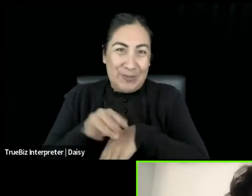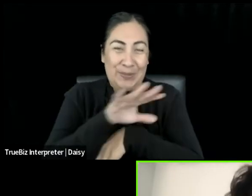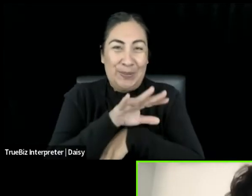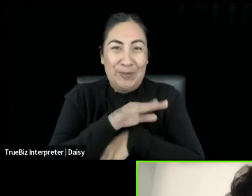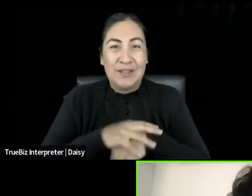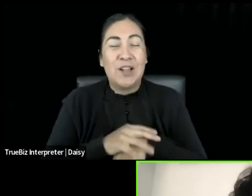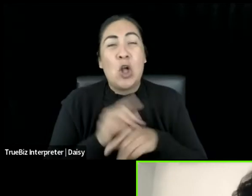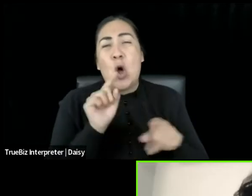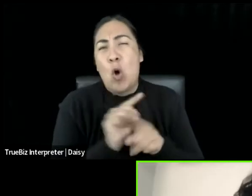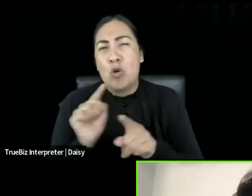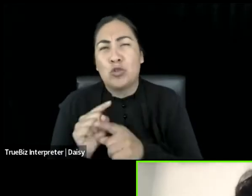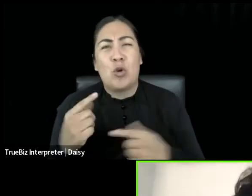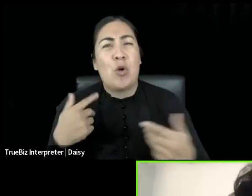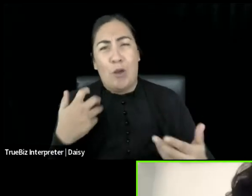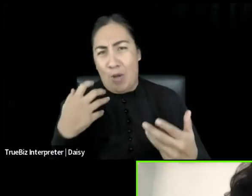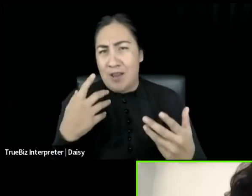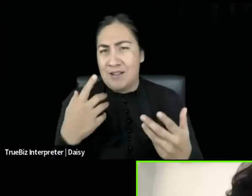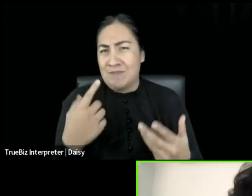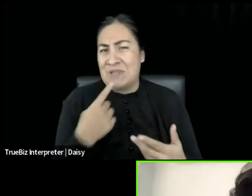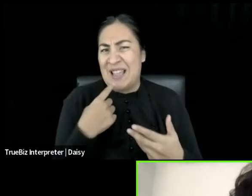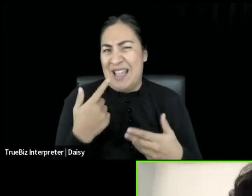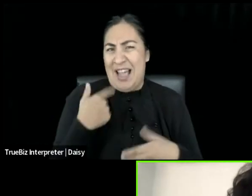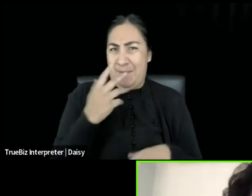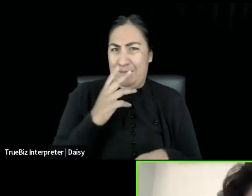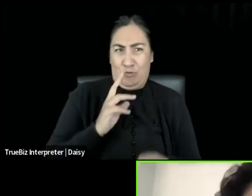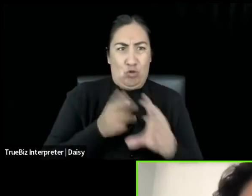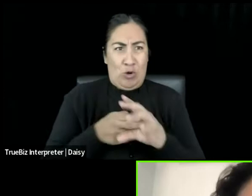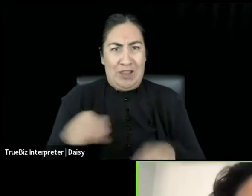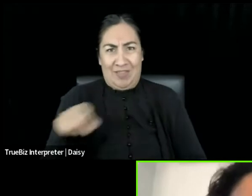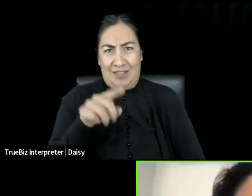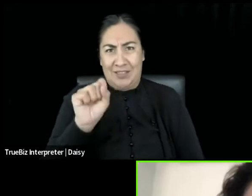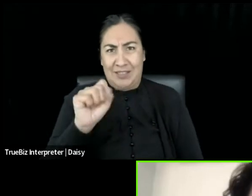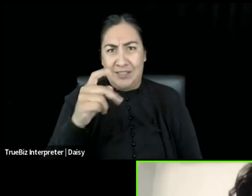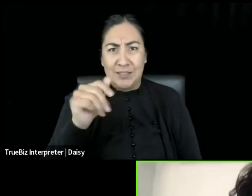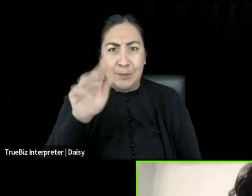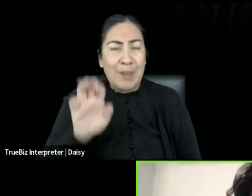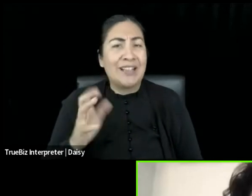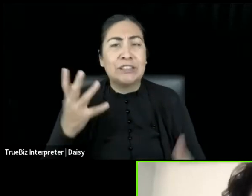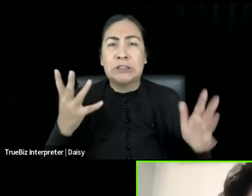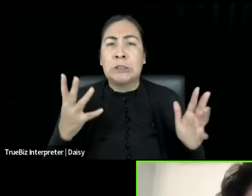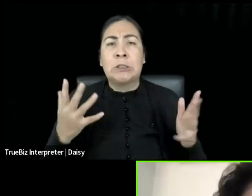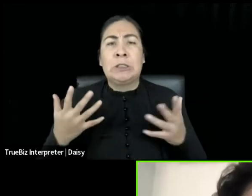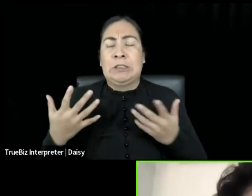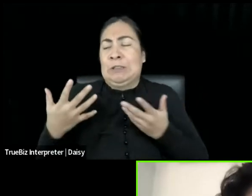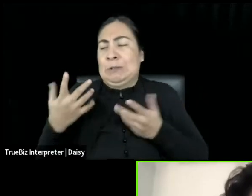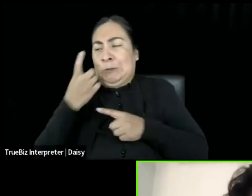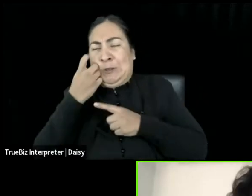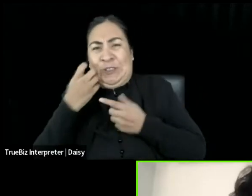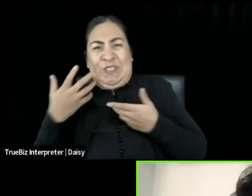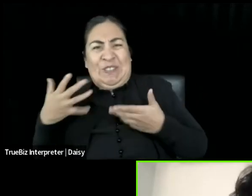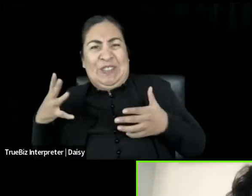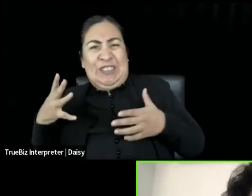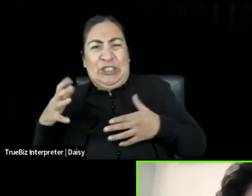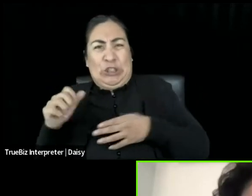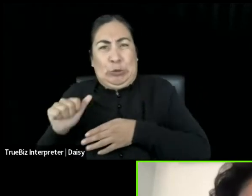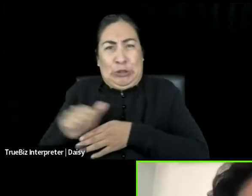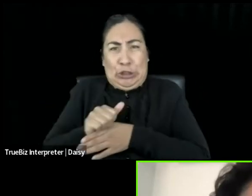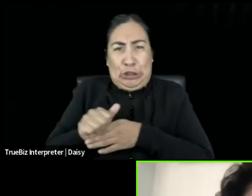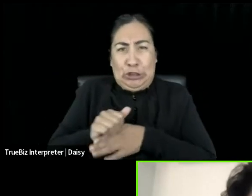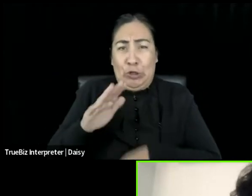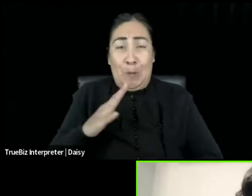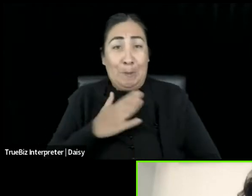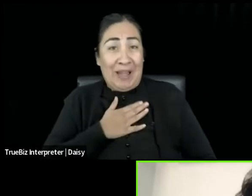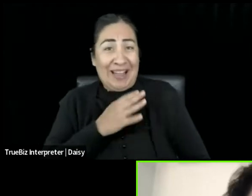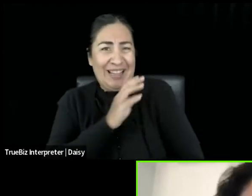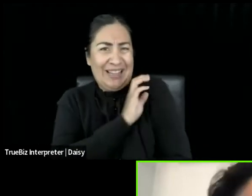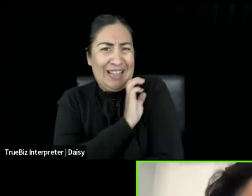I also just want to say I'm coming into the space today hot off of rehearsal. So my energy is, like, very, I'm trying